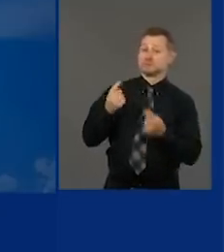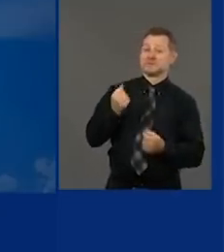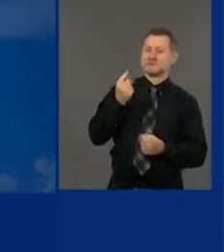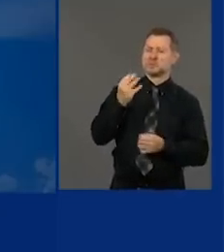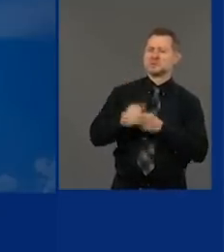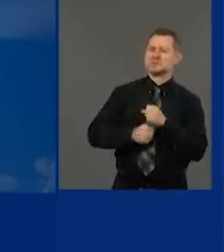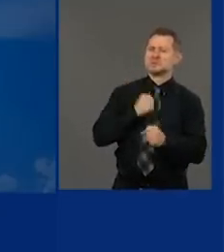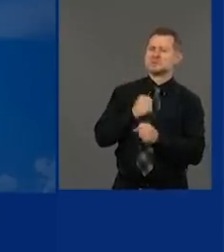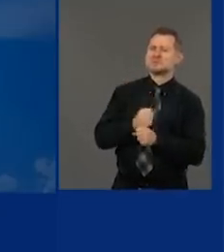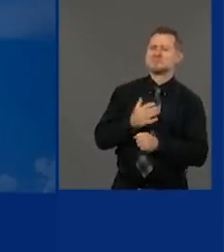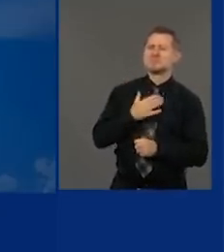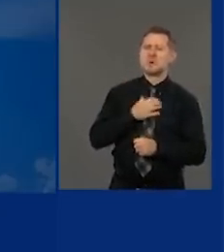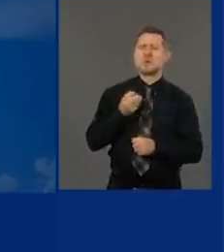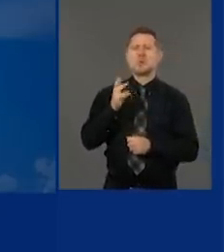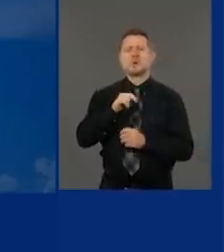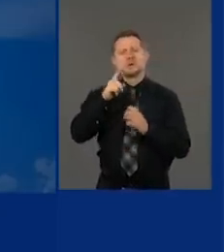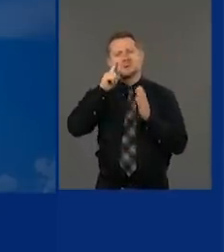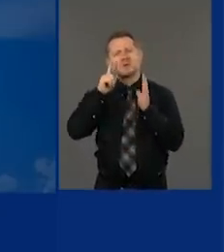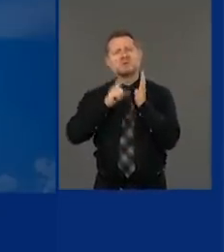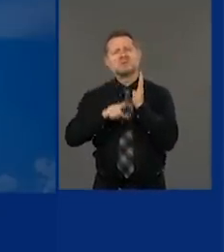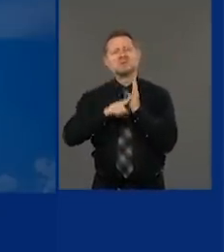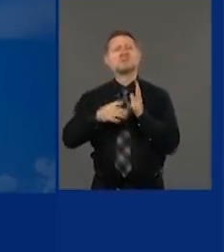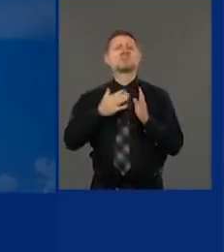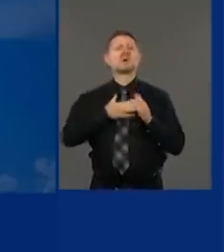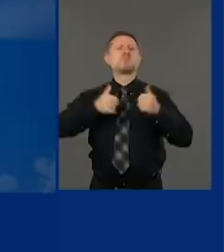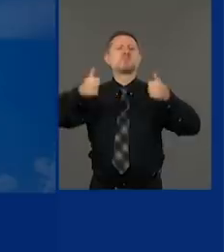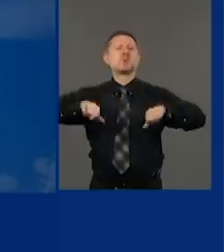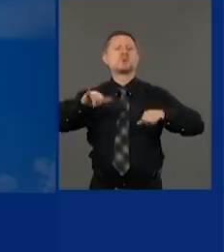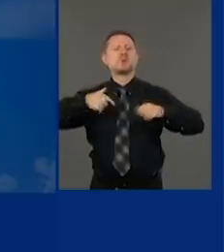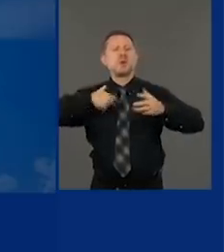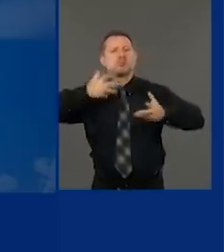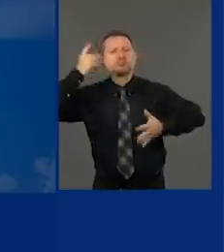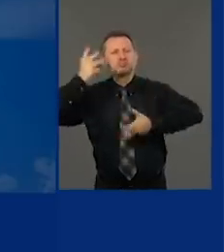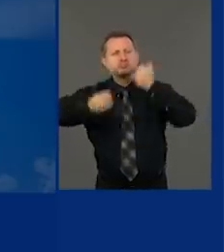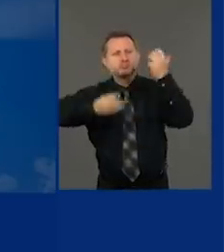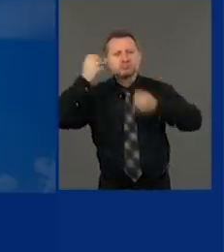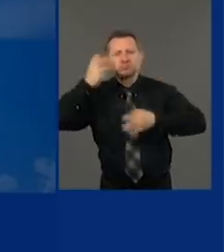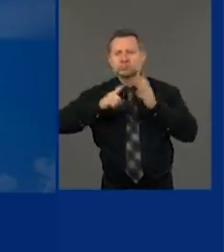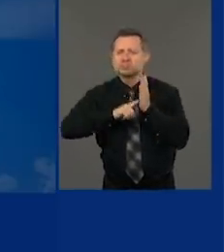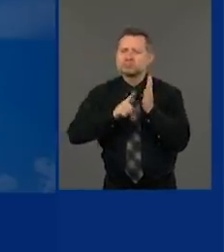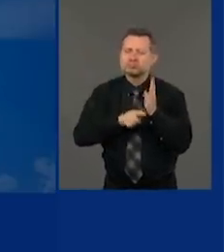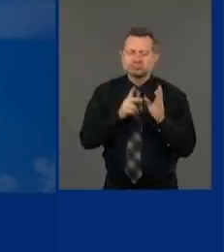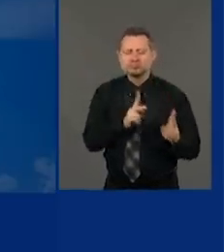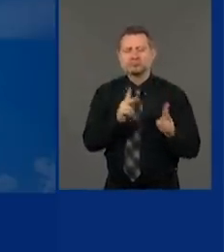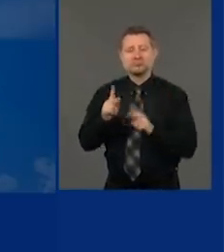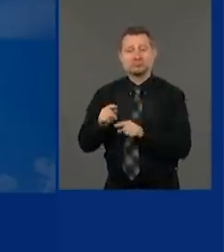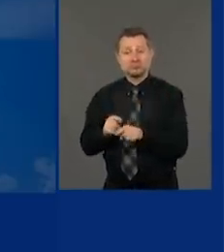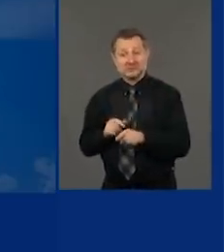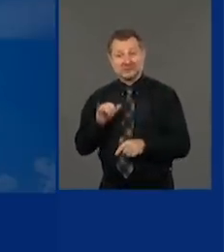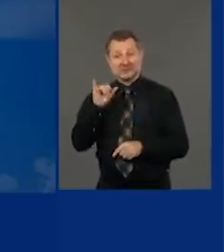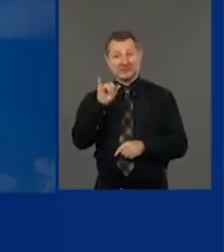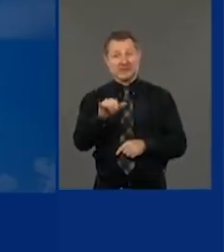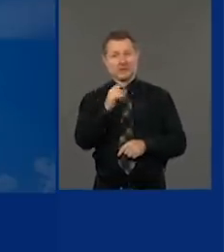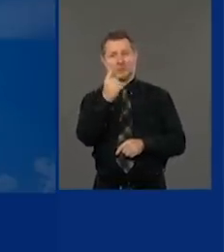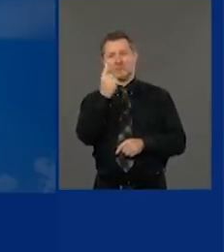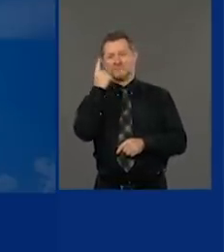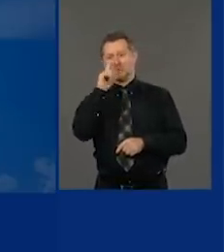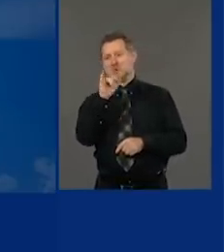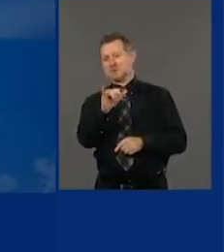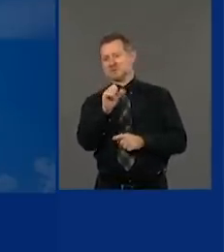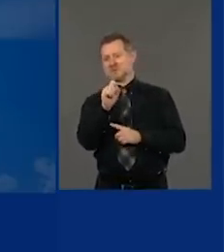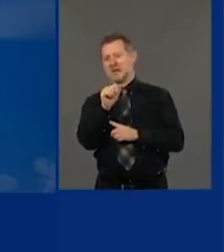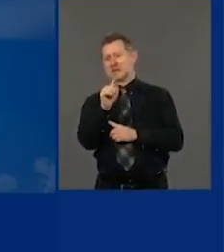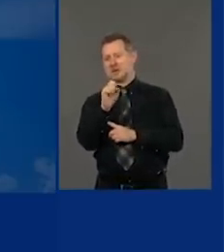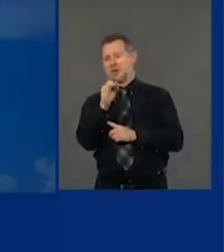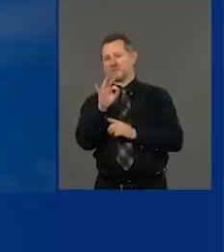posters on that capture that feeling. I did this one for the state of the state, ship